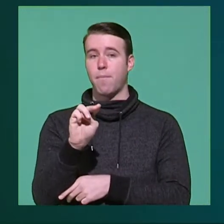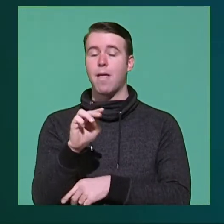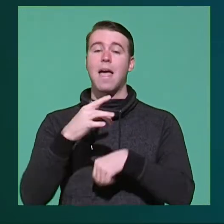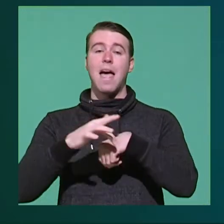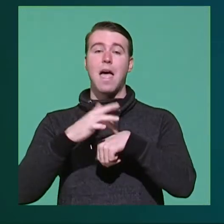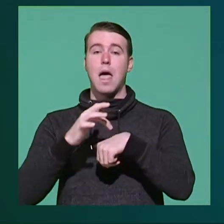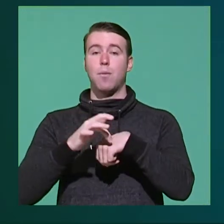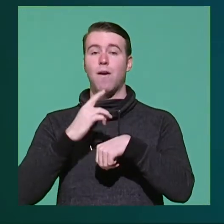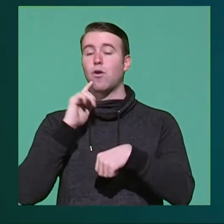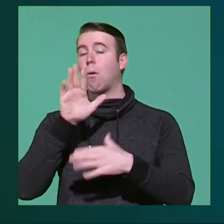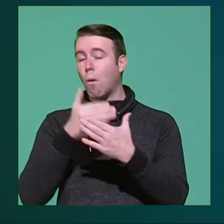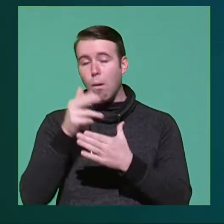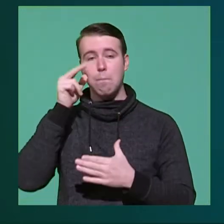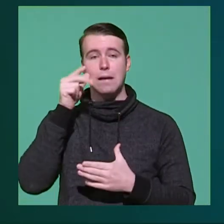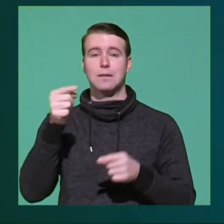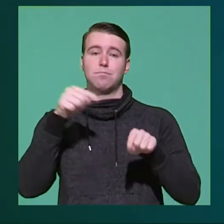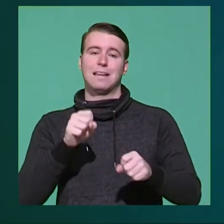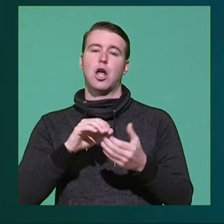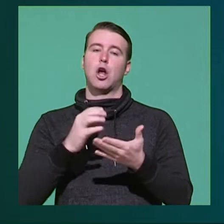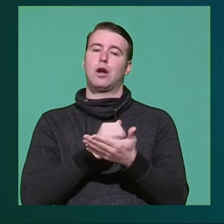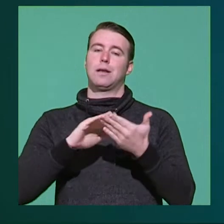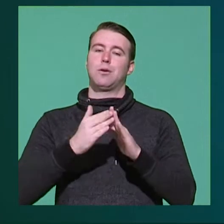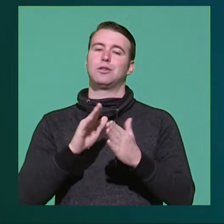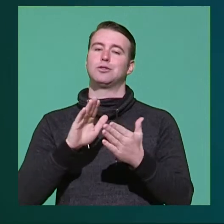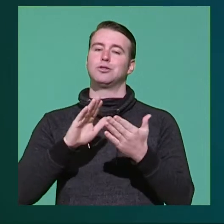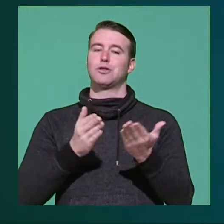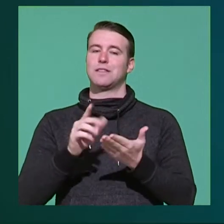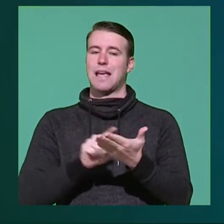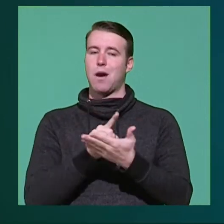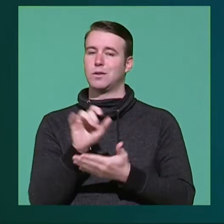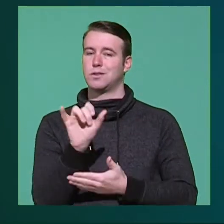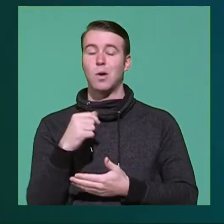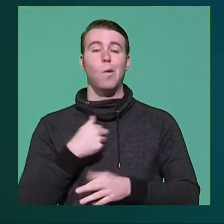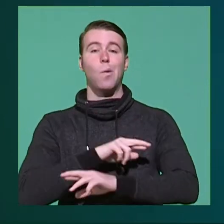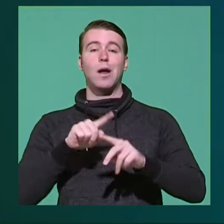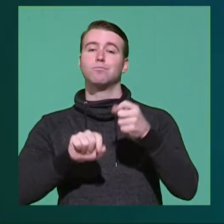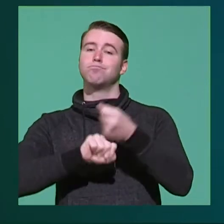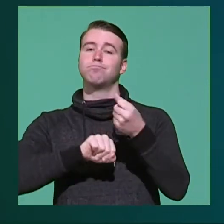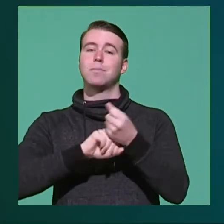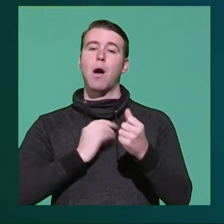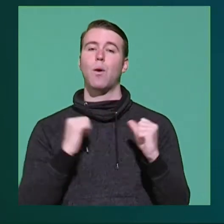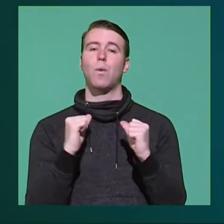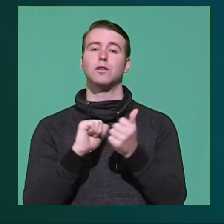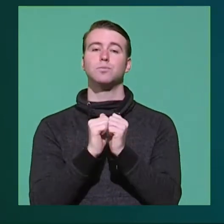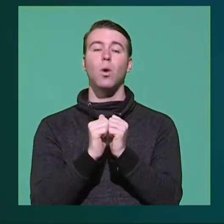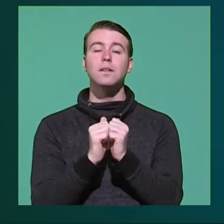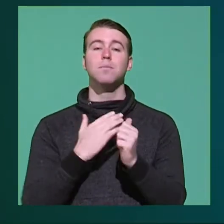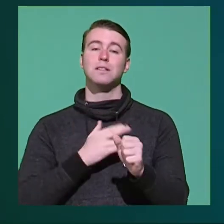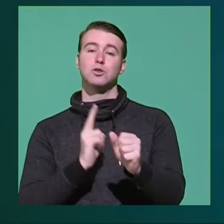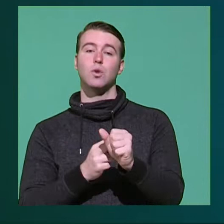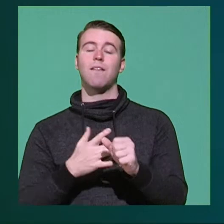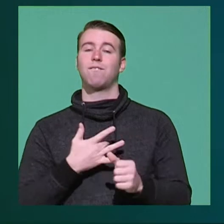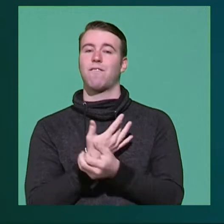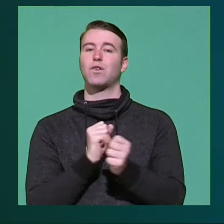Available for all Mustangs and you can earn community service too. We are ready to cheer on winter sports. Please join us and feel